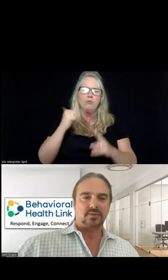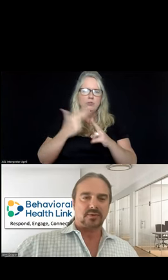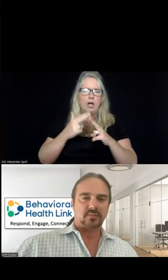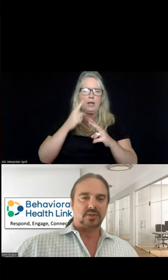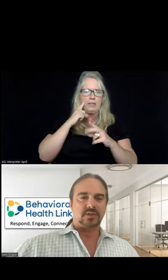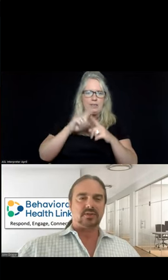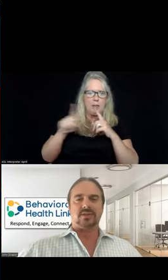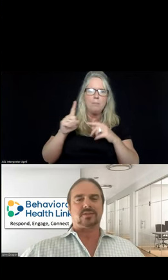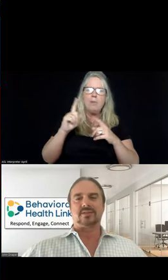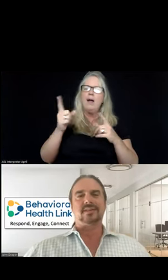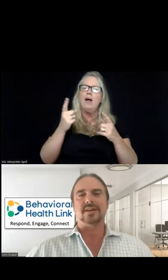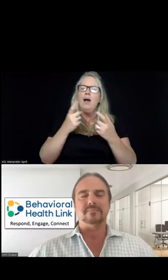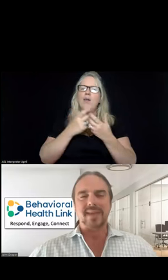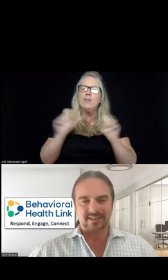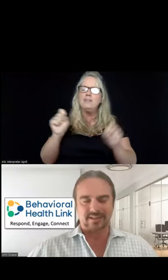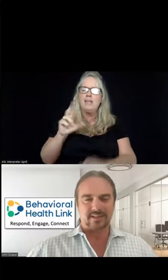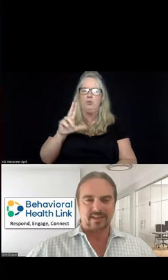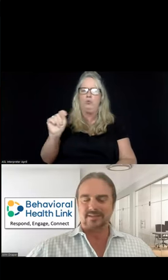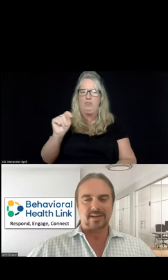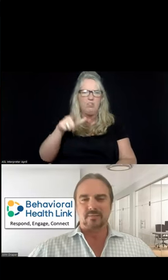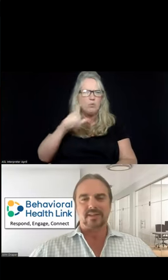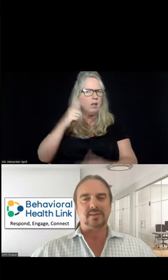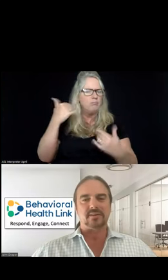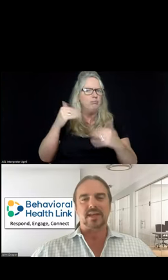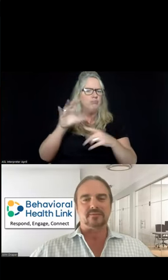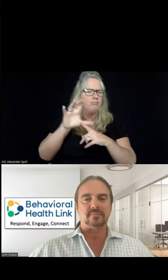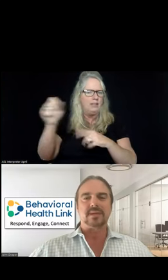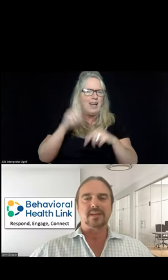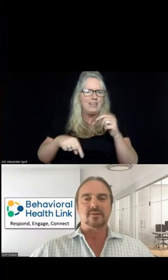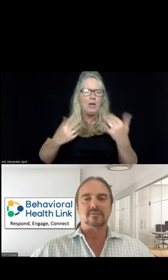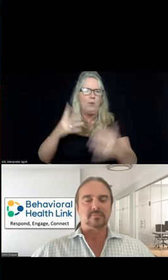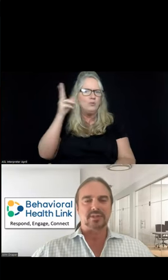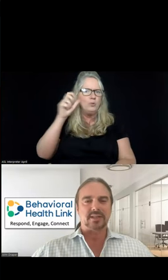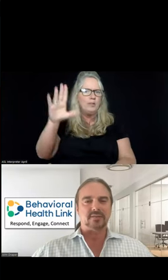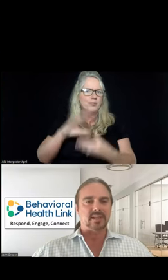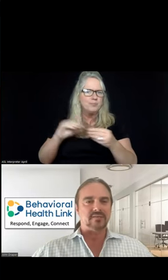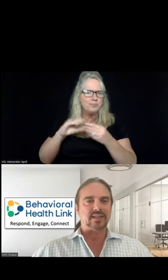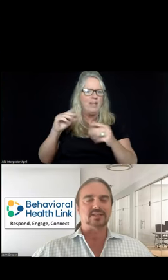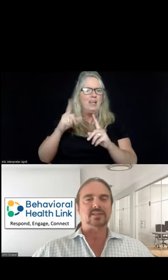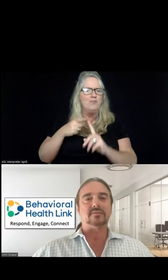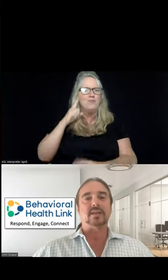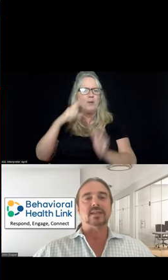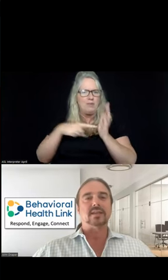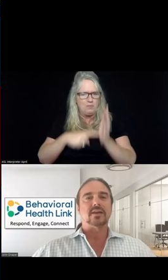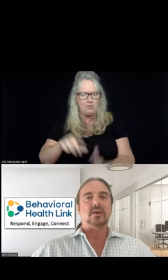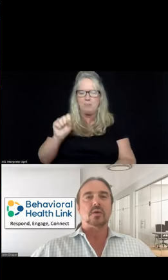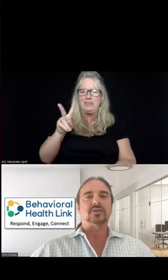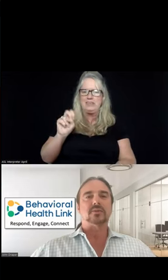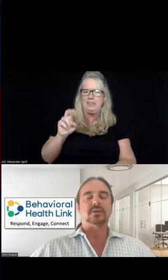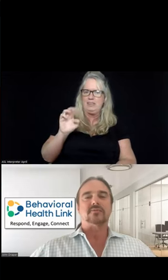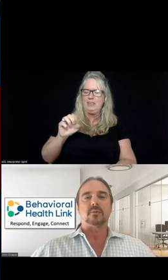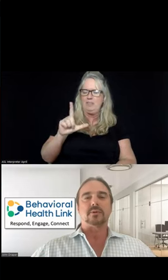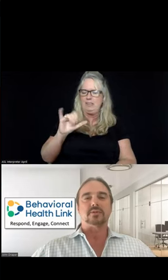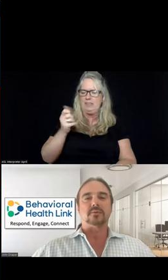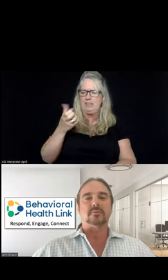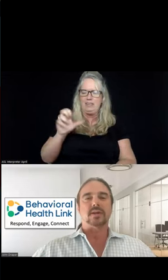resource, which is just amazing and can't wait to hear that from Representative Steve Ellison. And if we can also